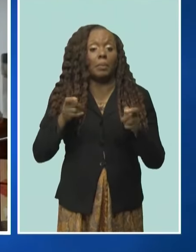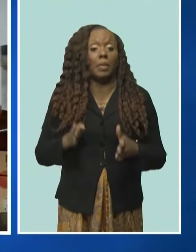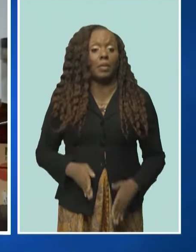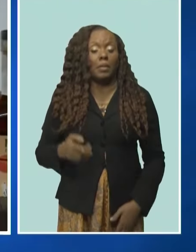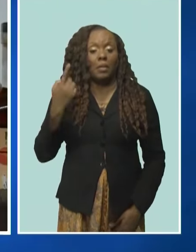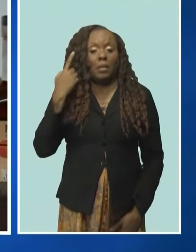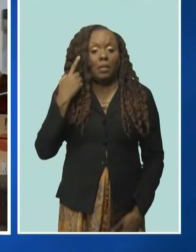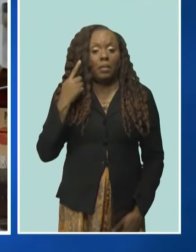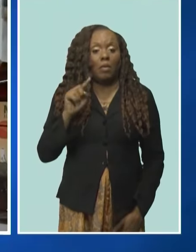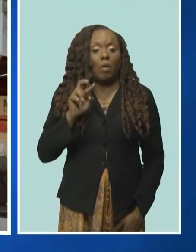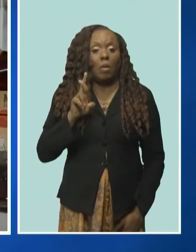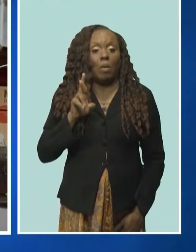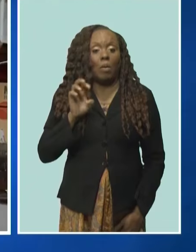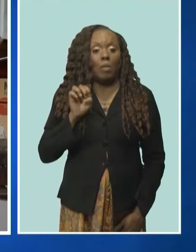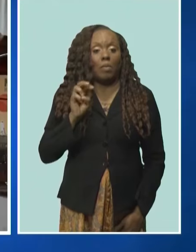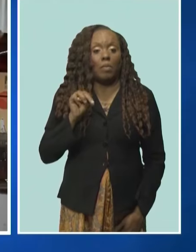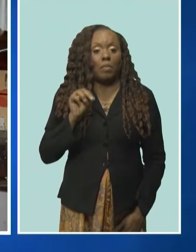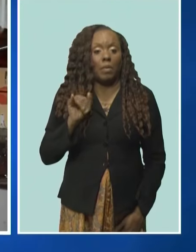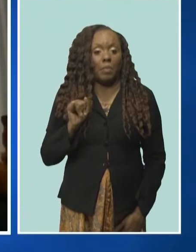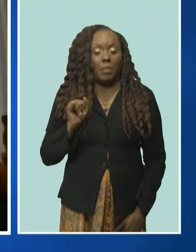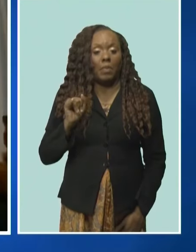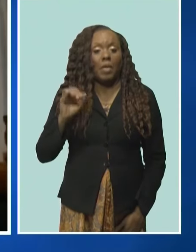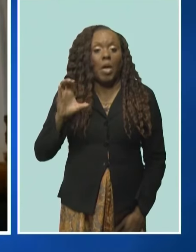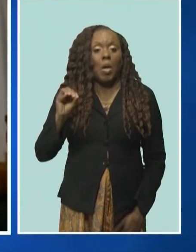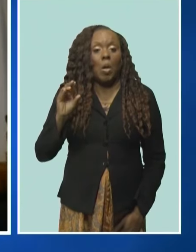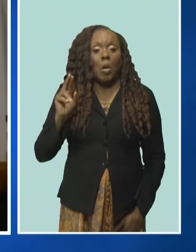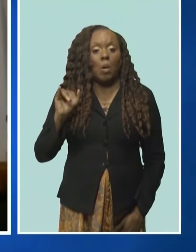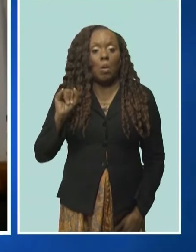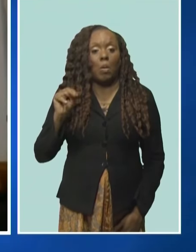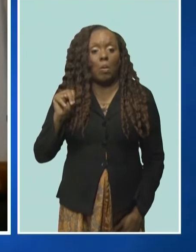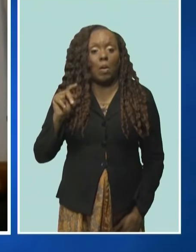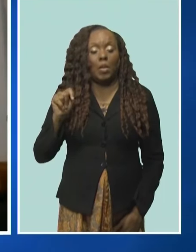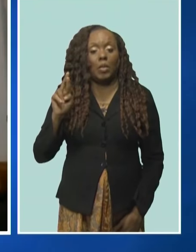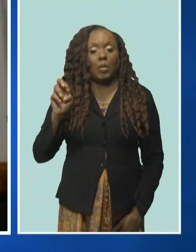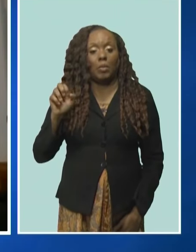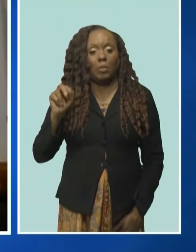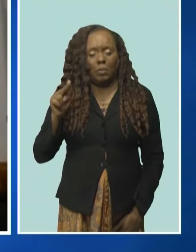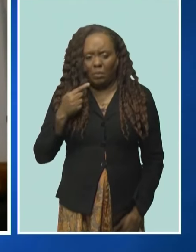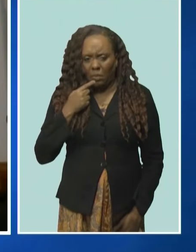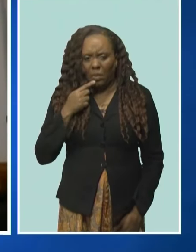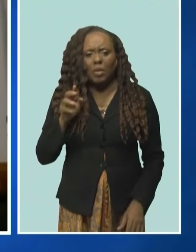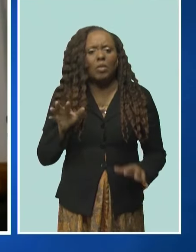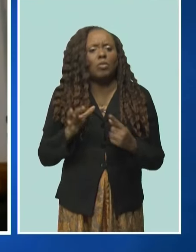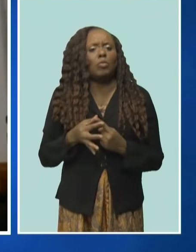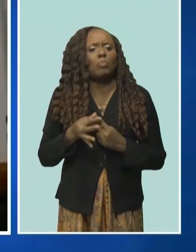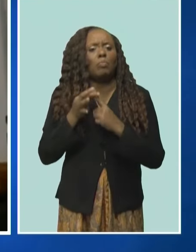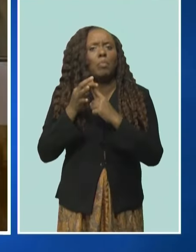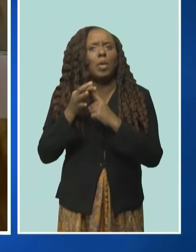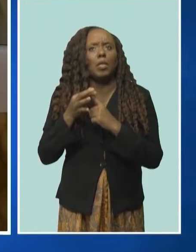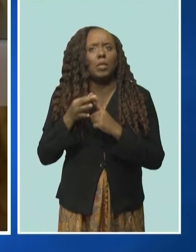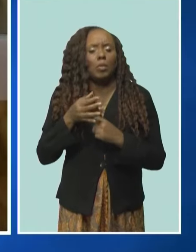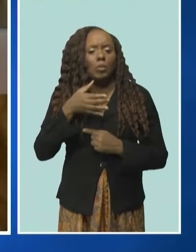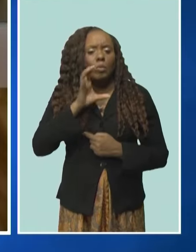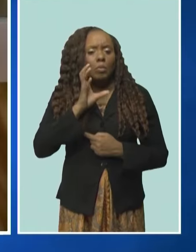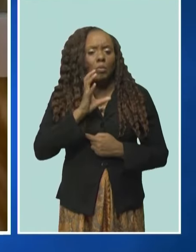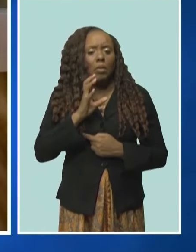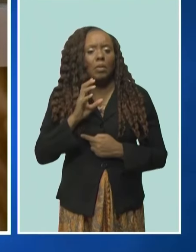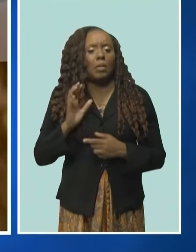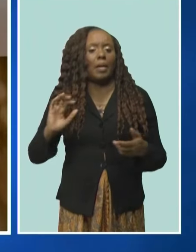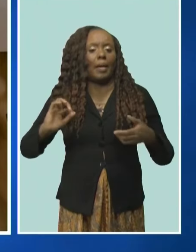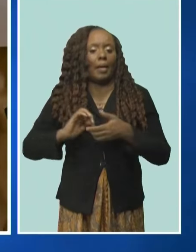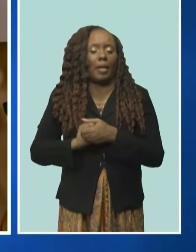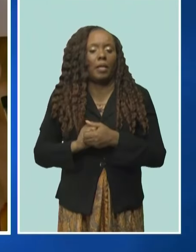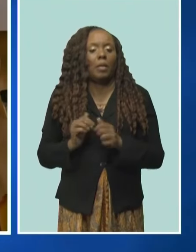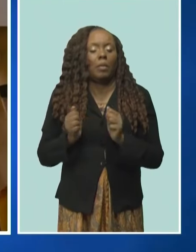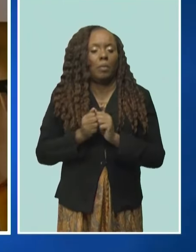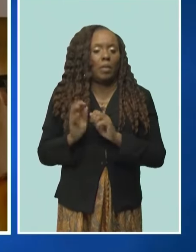Gay in Barbados, Anise Jordan, says the decision to bring a special product is in keeping with their connection to and partnership with cricket.